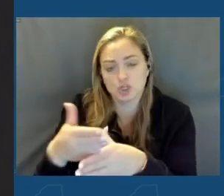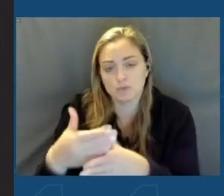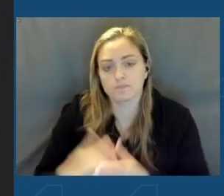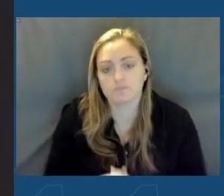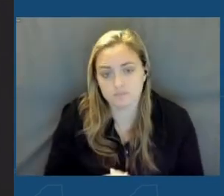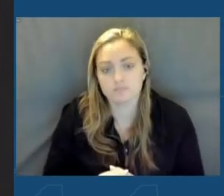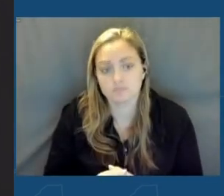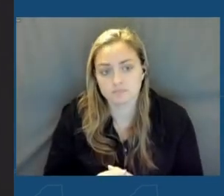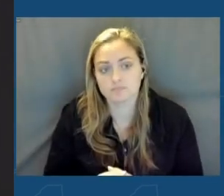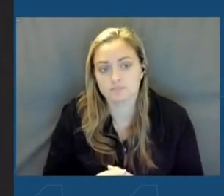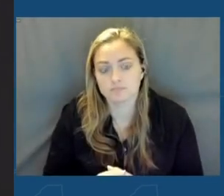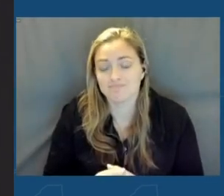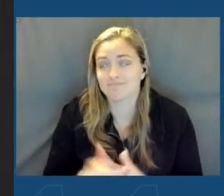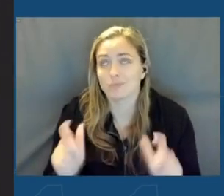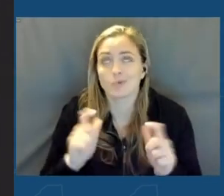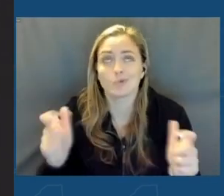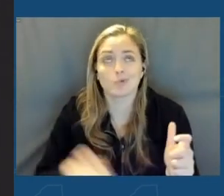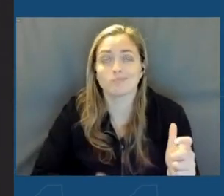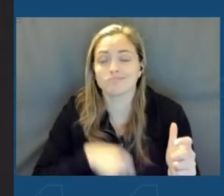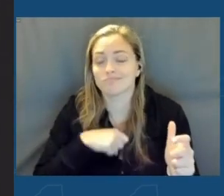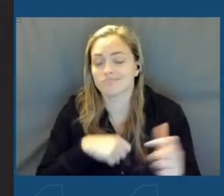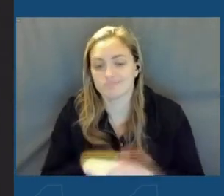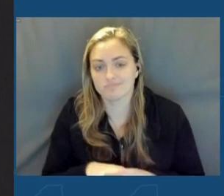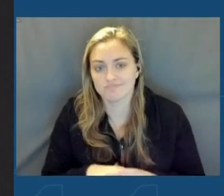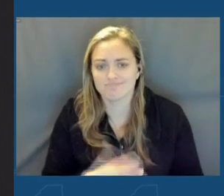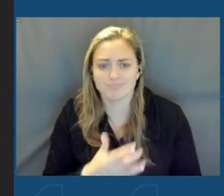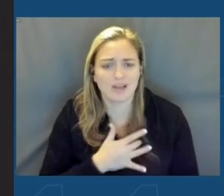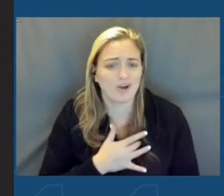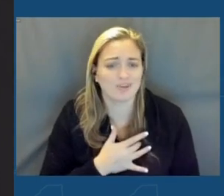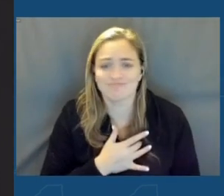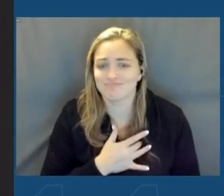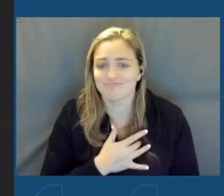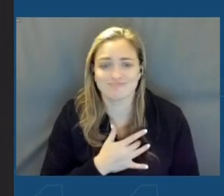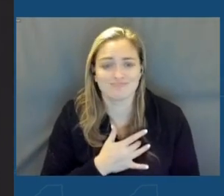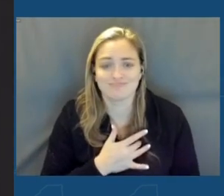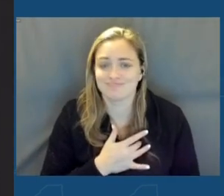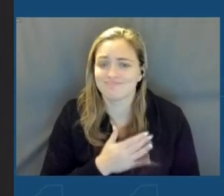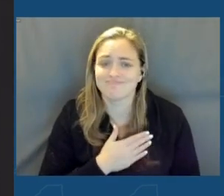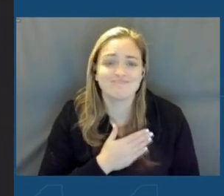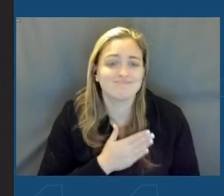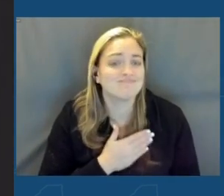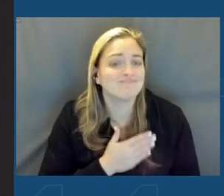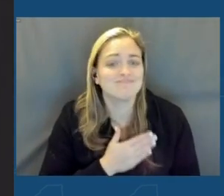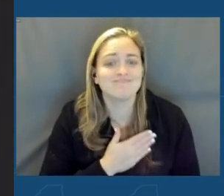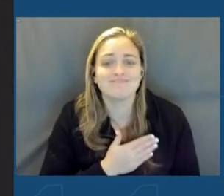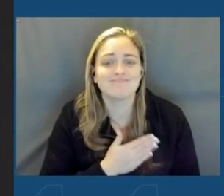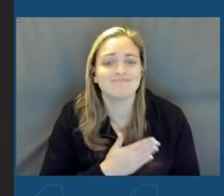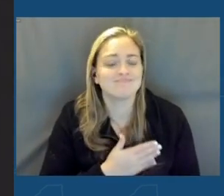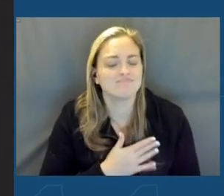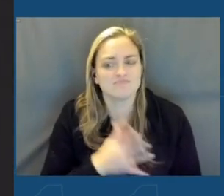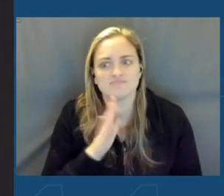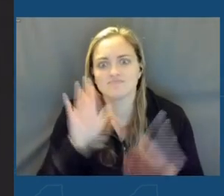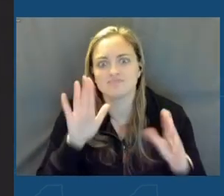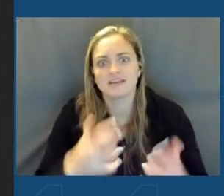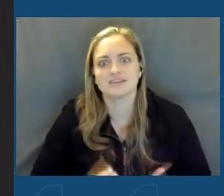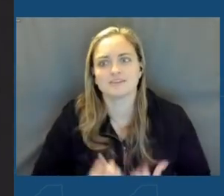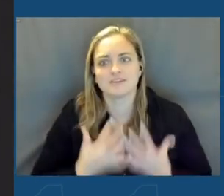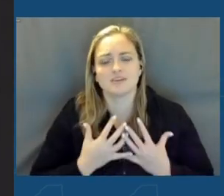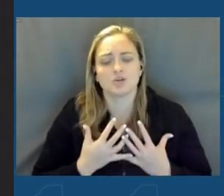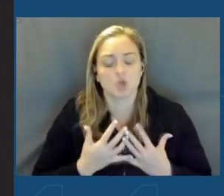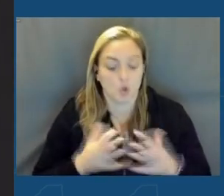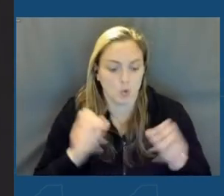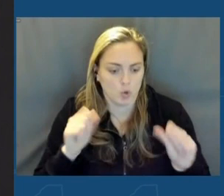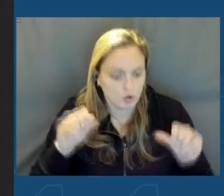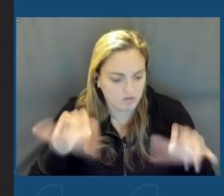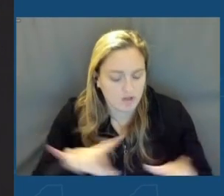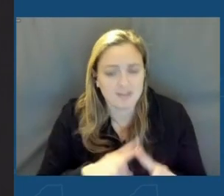This is a point of enormous pride. my heart is still pacing, racing, because it's extraordinary. This could have slipped away